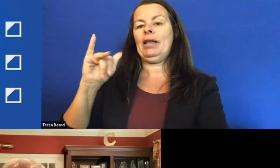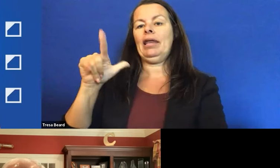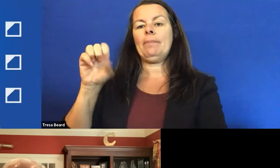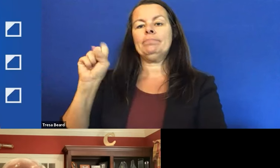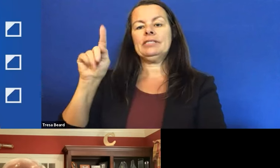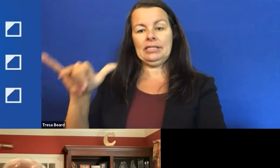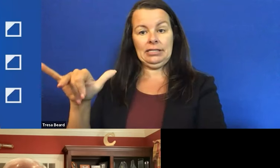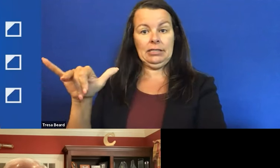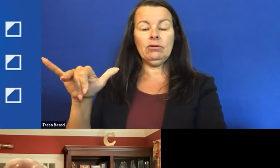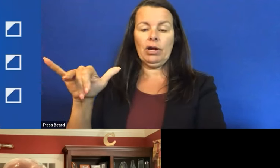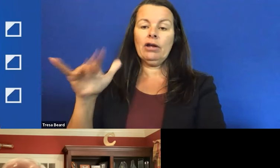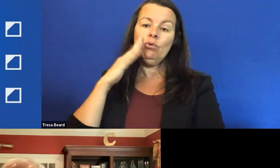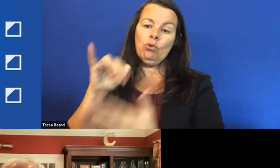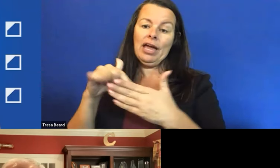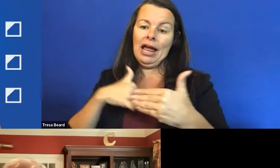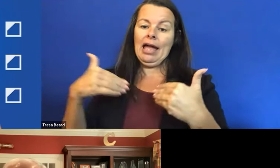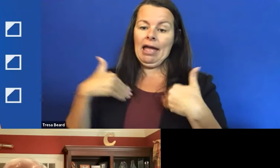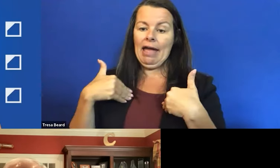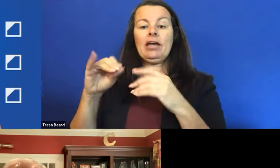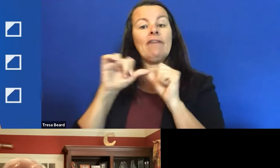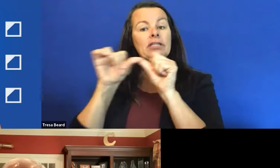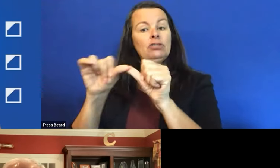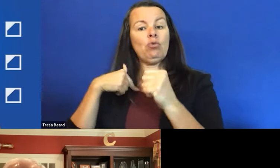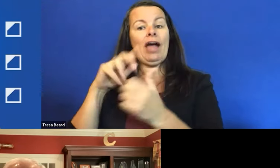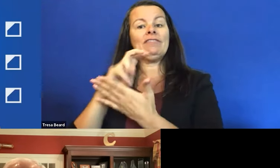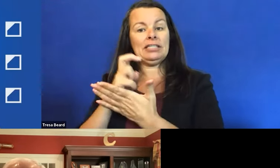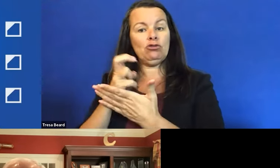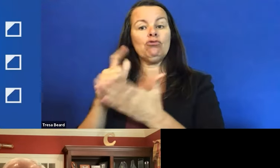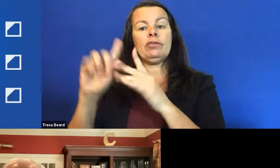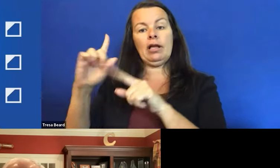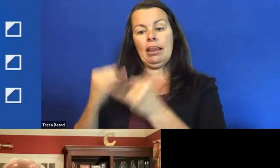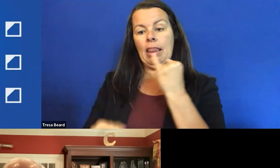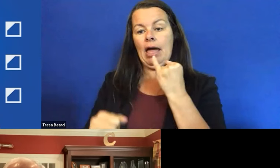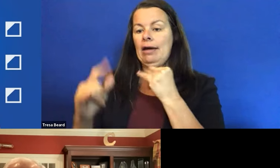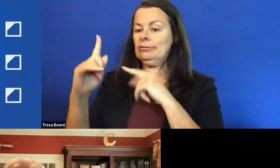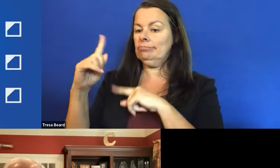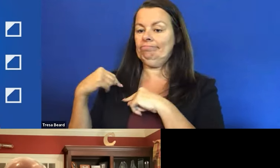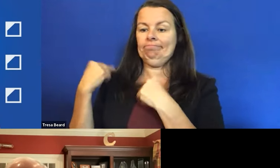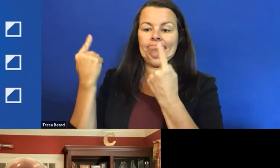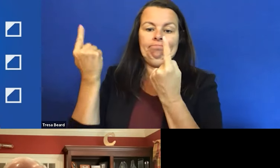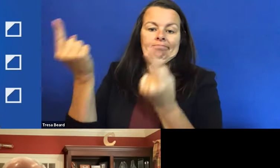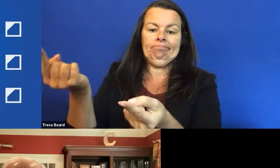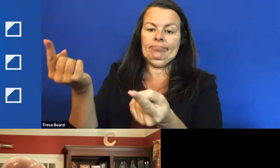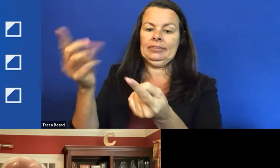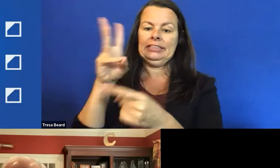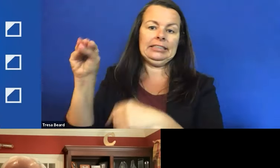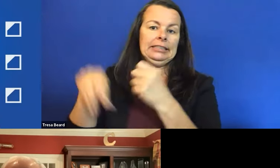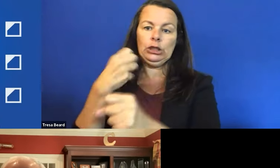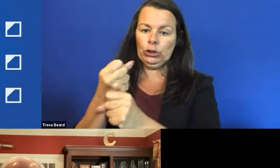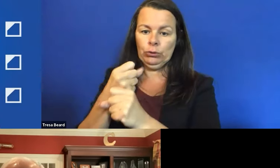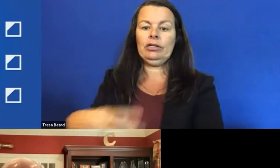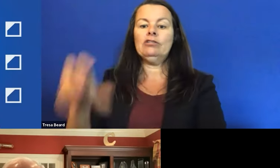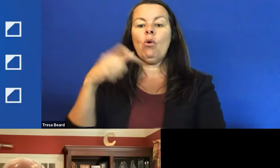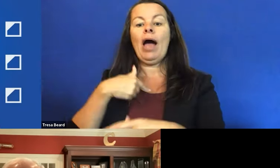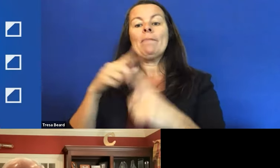epilepsy, continue to have seizures over the last 60 years. So I'm an active person in regards